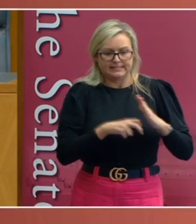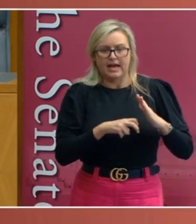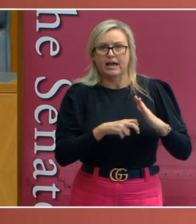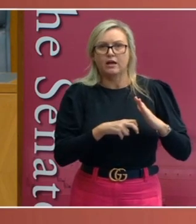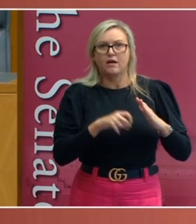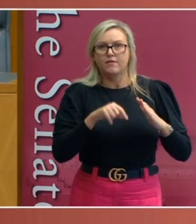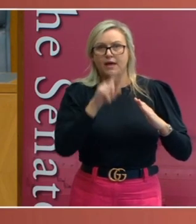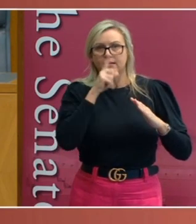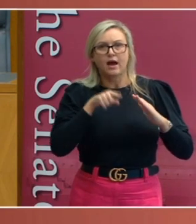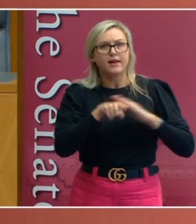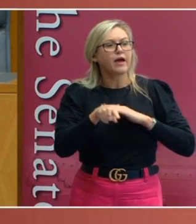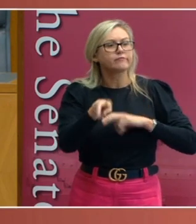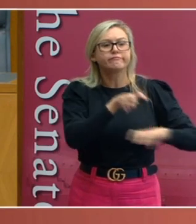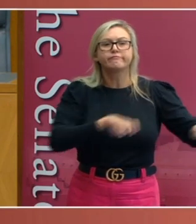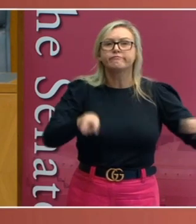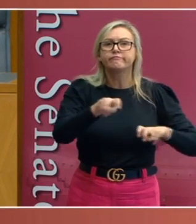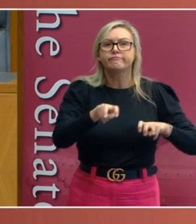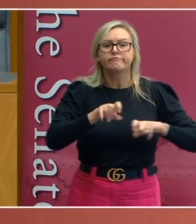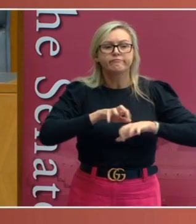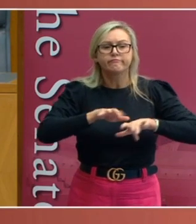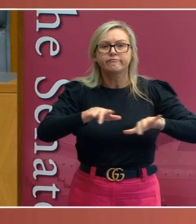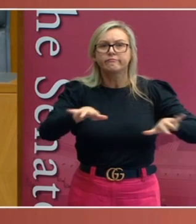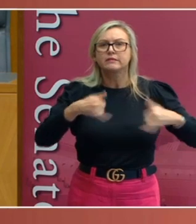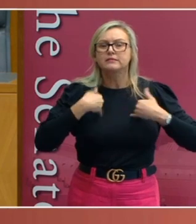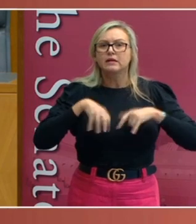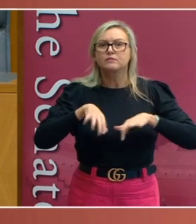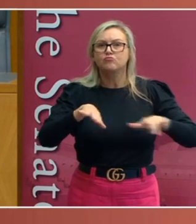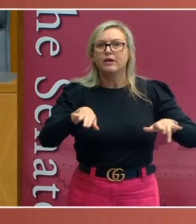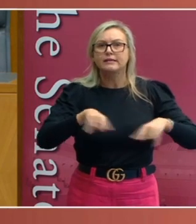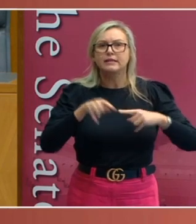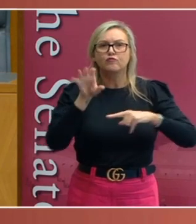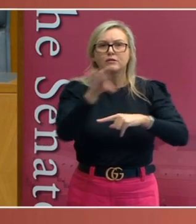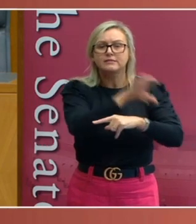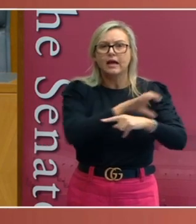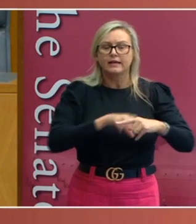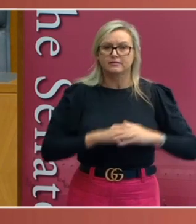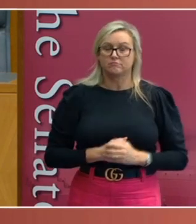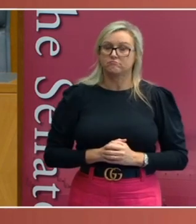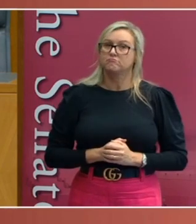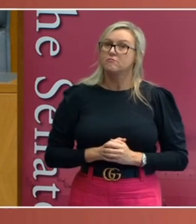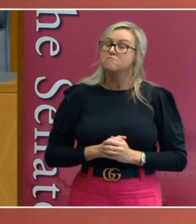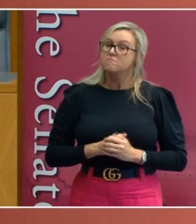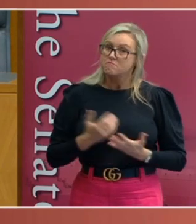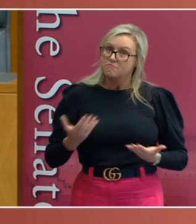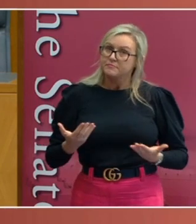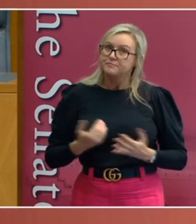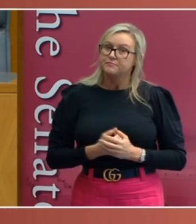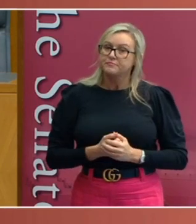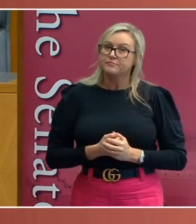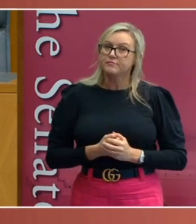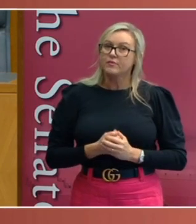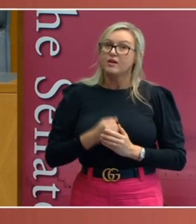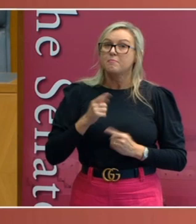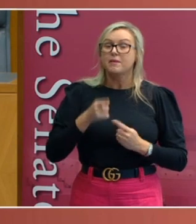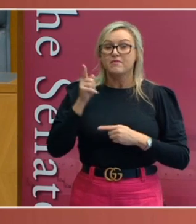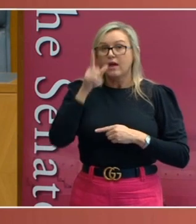carrying a disease across state borders. Now, theoretically, this could have excluded the application of